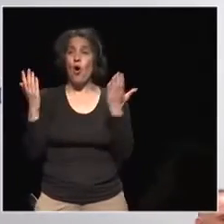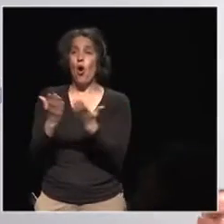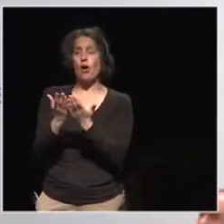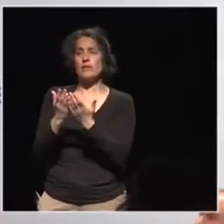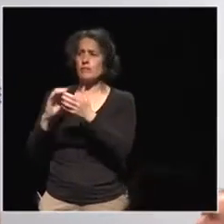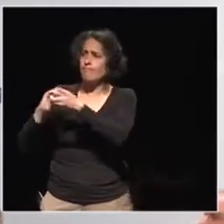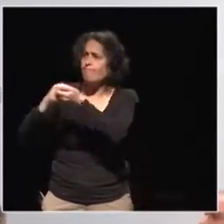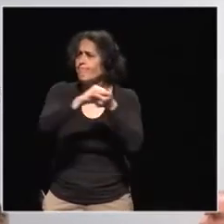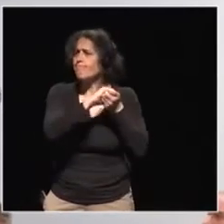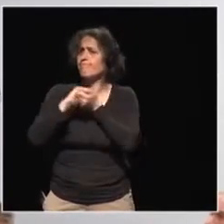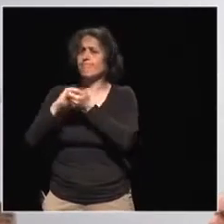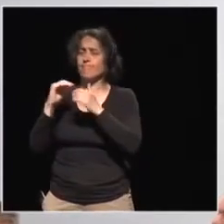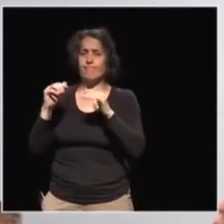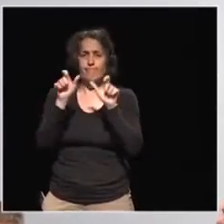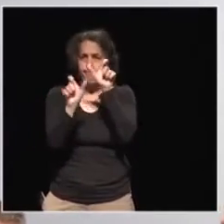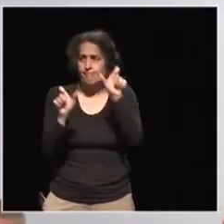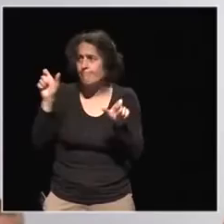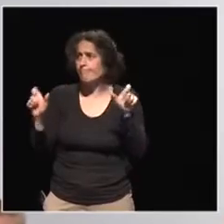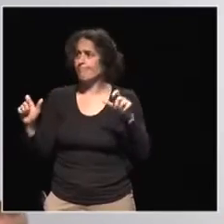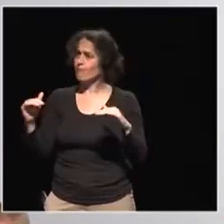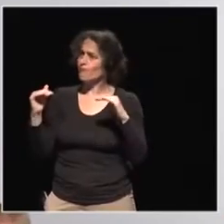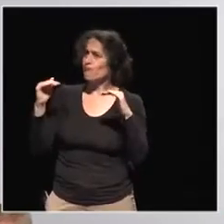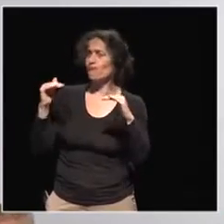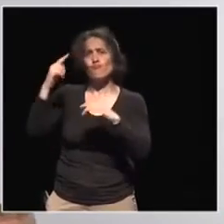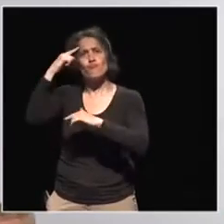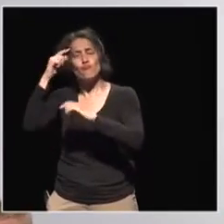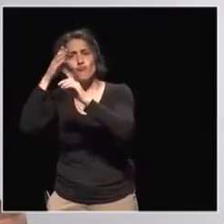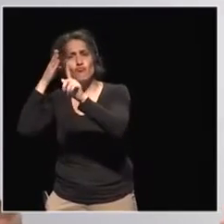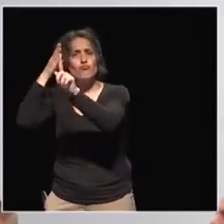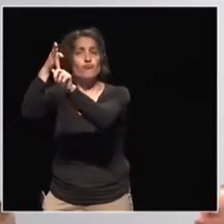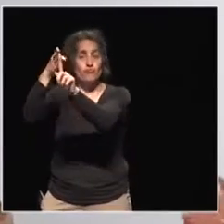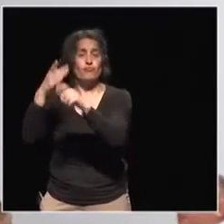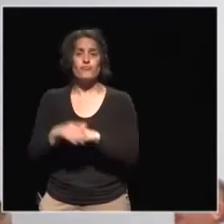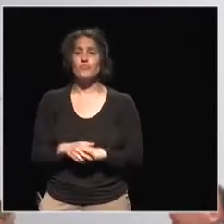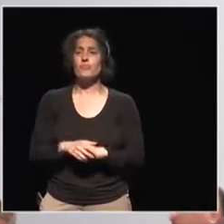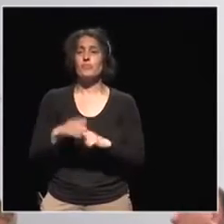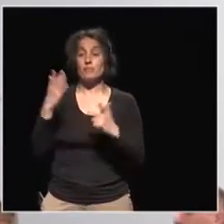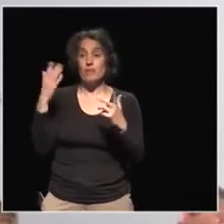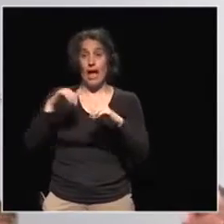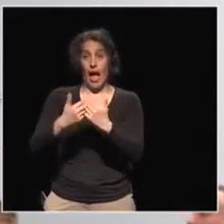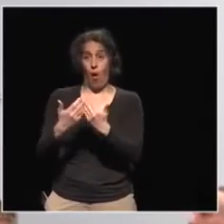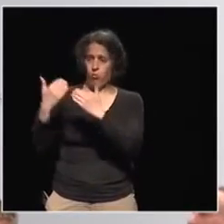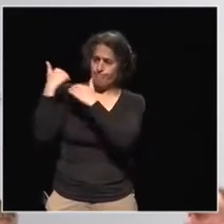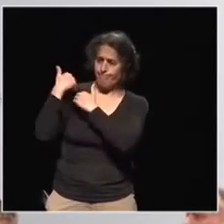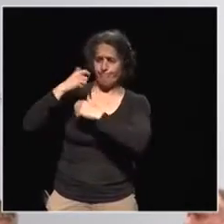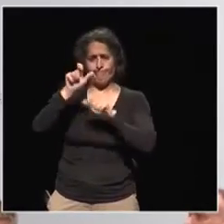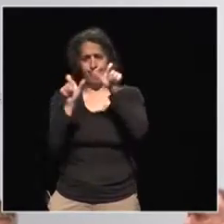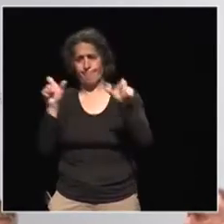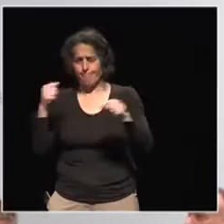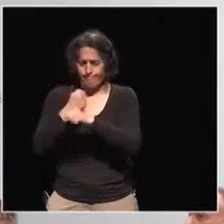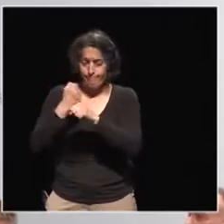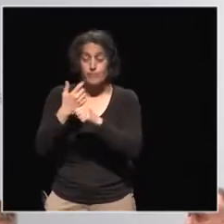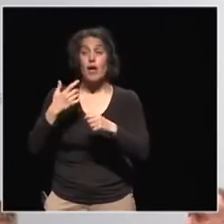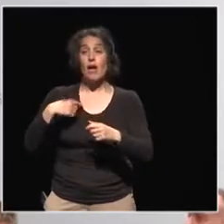idea was to bring together movements at a local and international level together with NGO